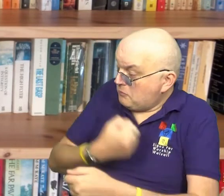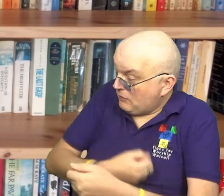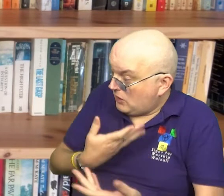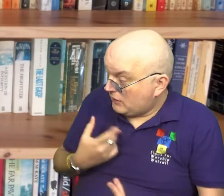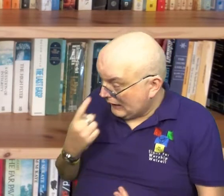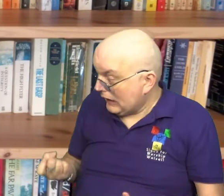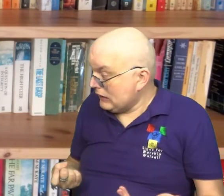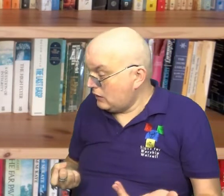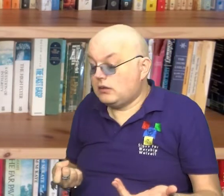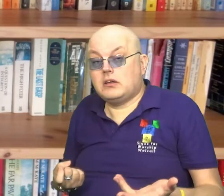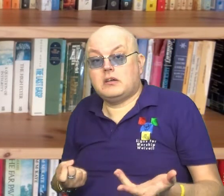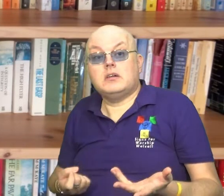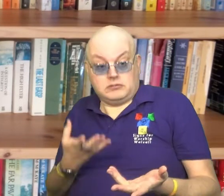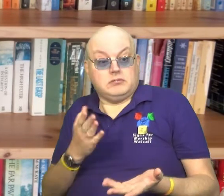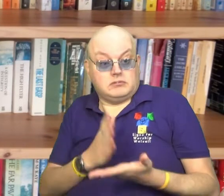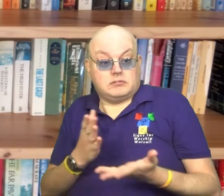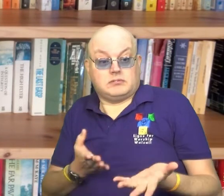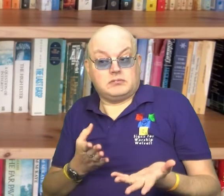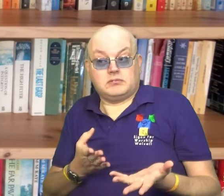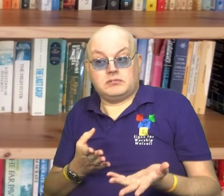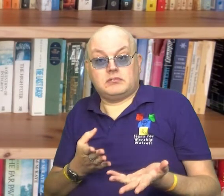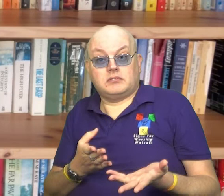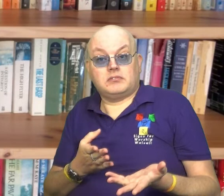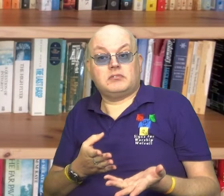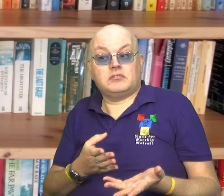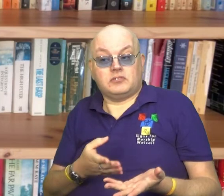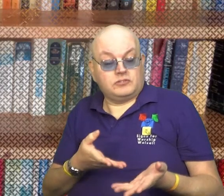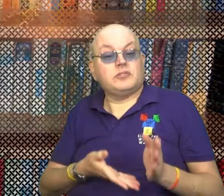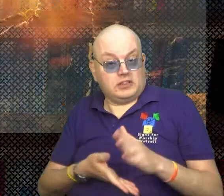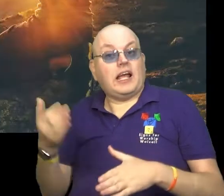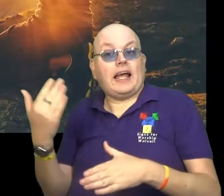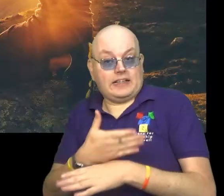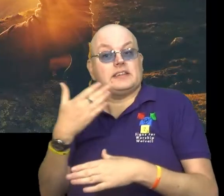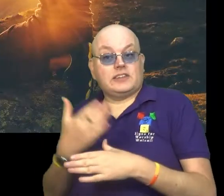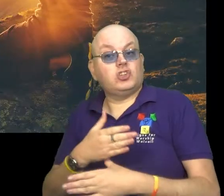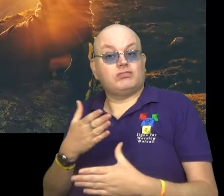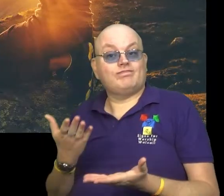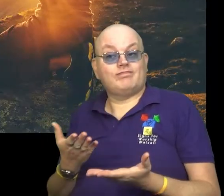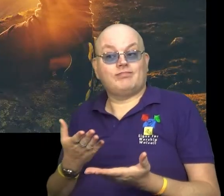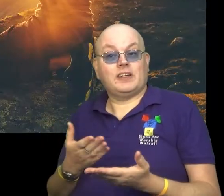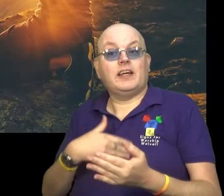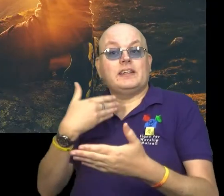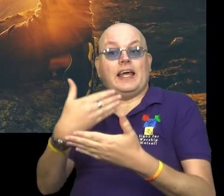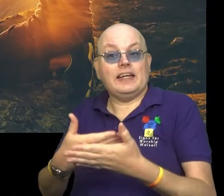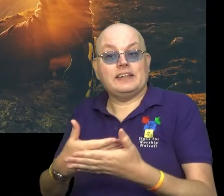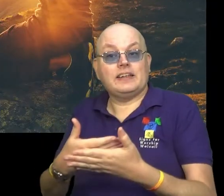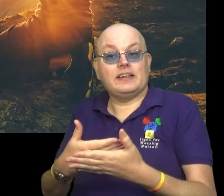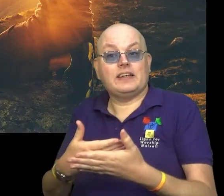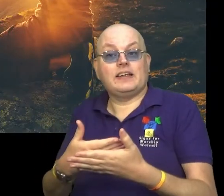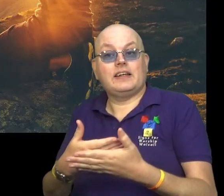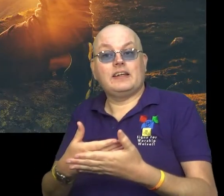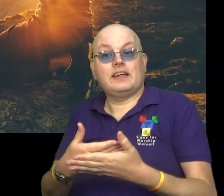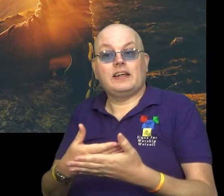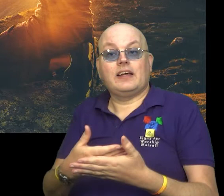if he can be baptised. Philip takes the opportunity and he acts. And then at the very end of the